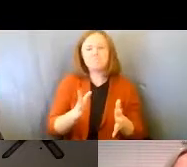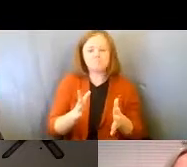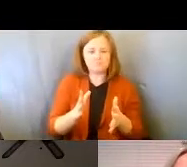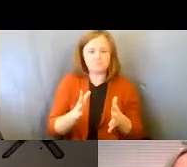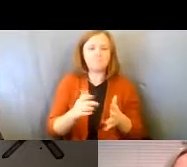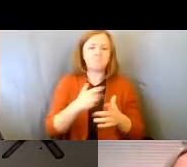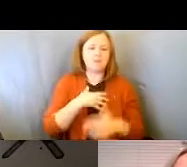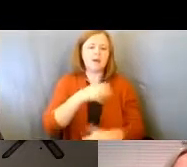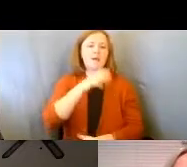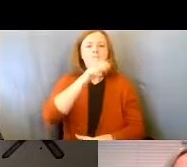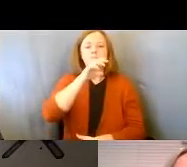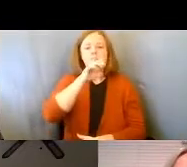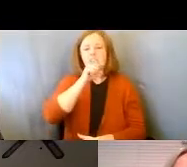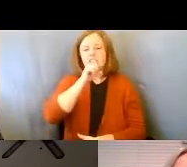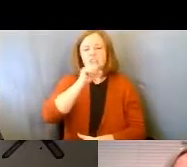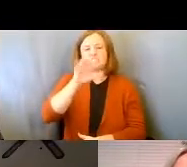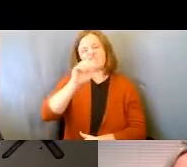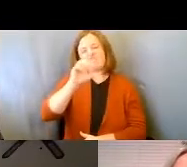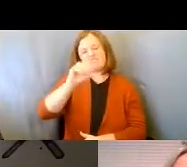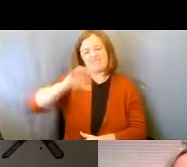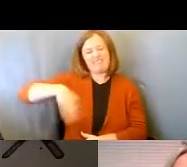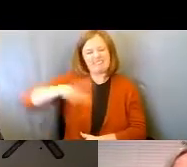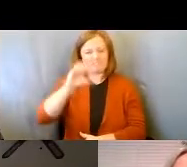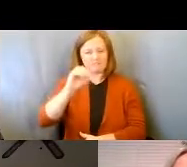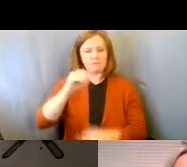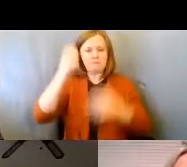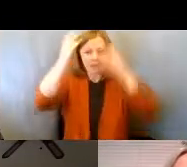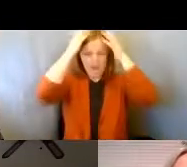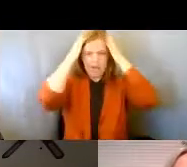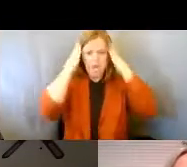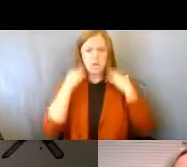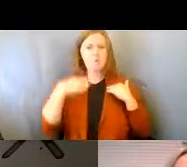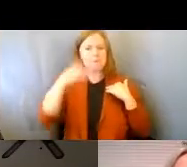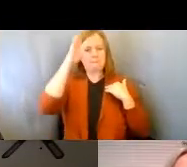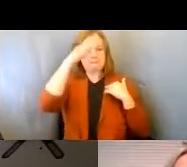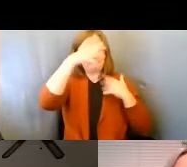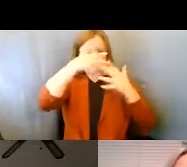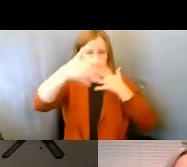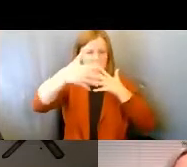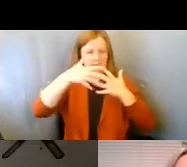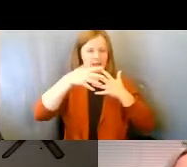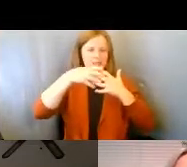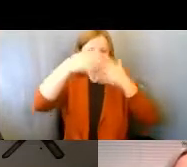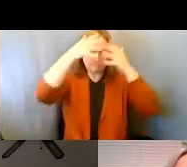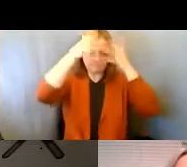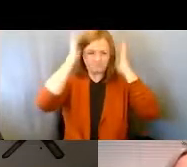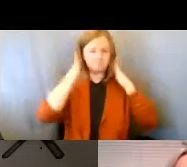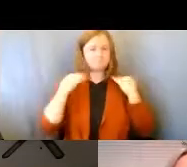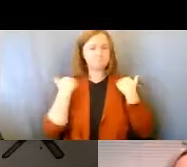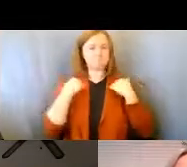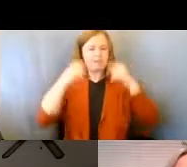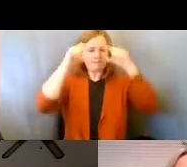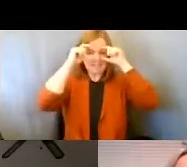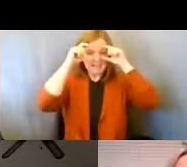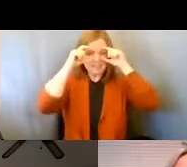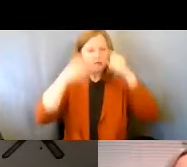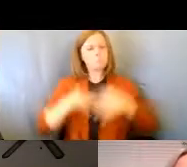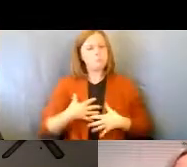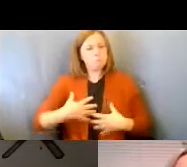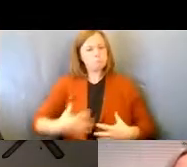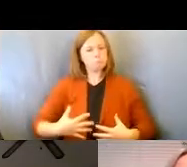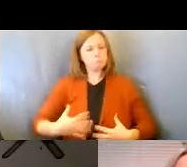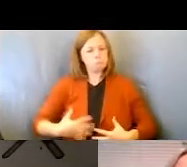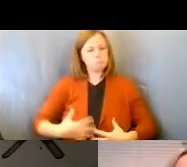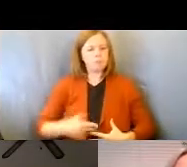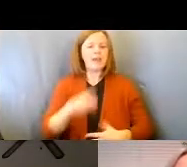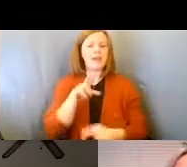is in my late fifties. I have shoulder length, blonde hair, and I wear glasses. I'm heavyset and